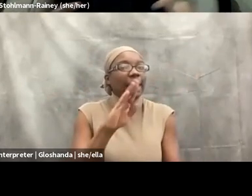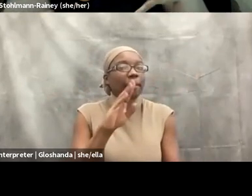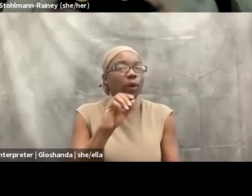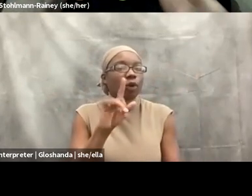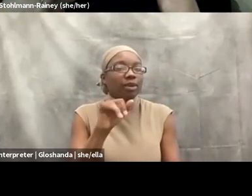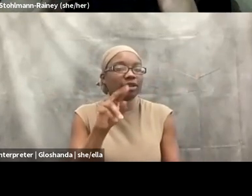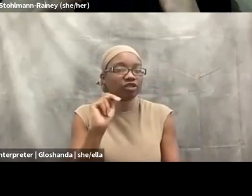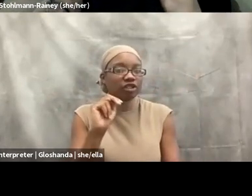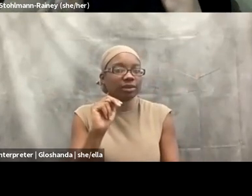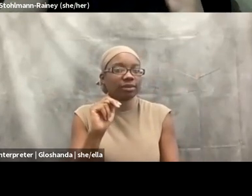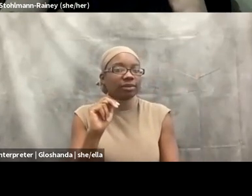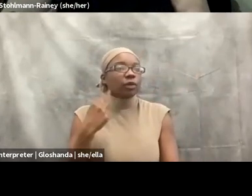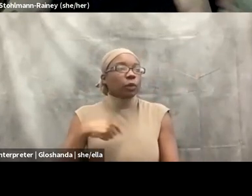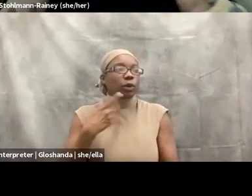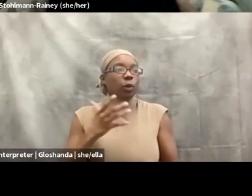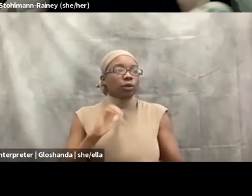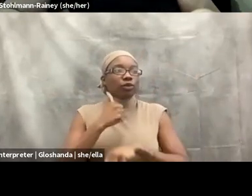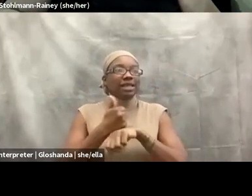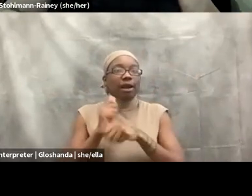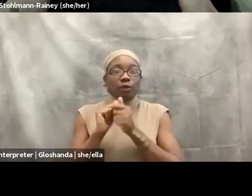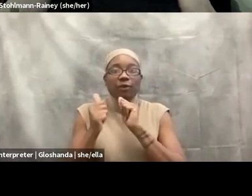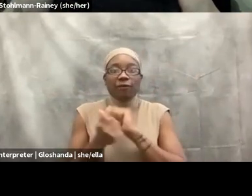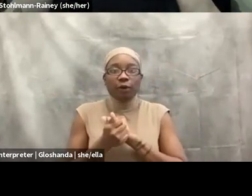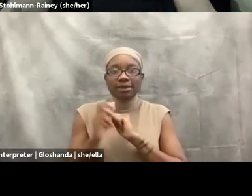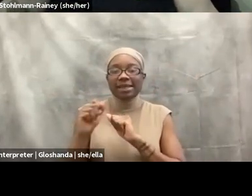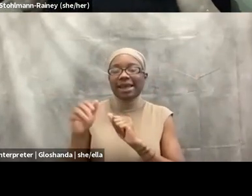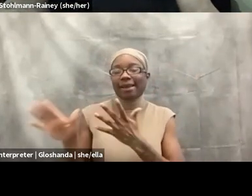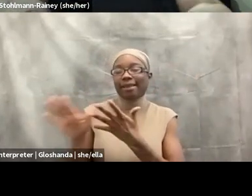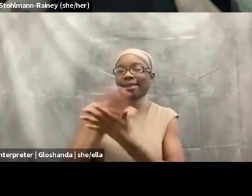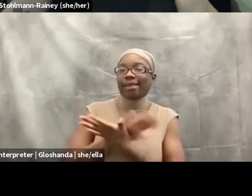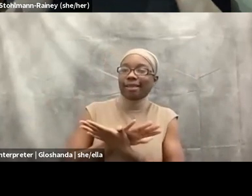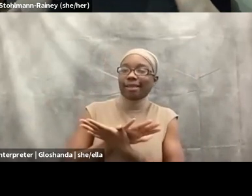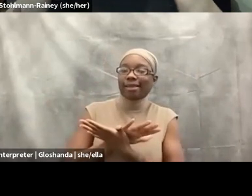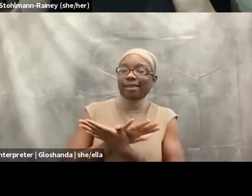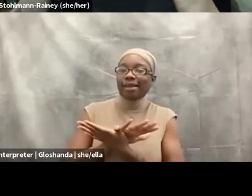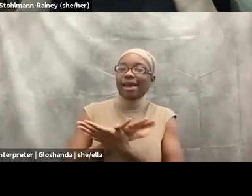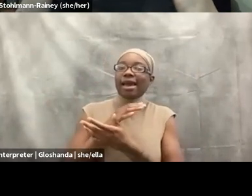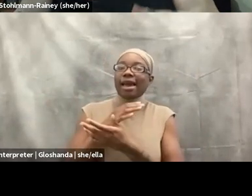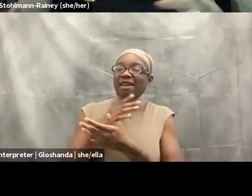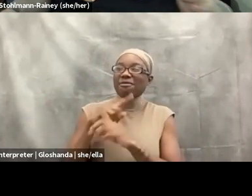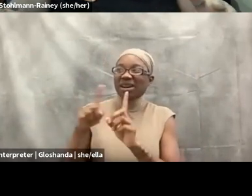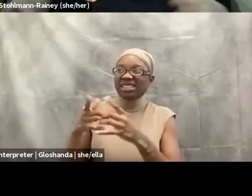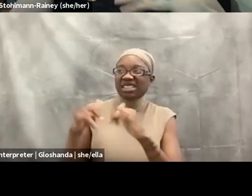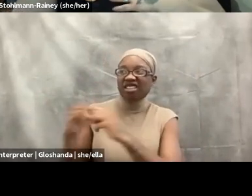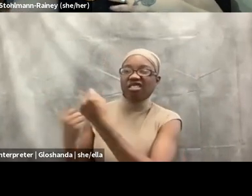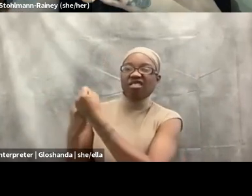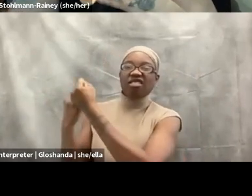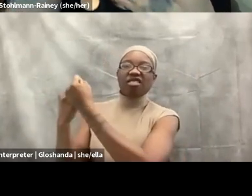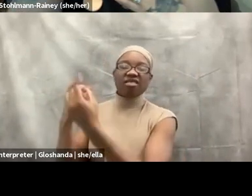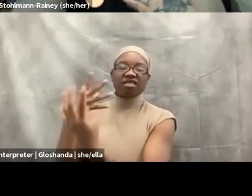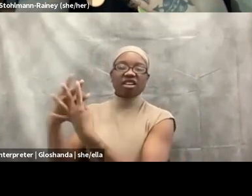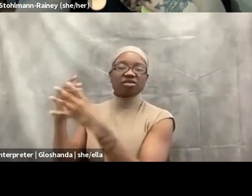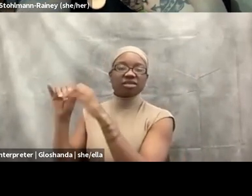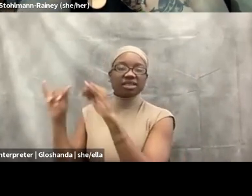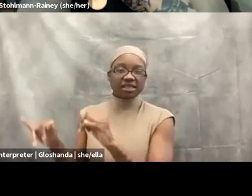putting reforms in place that just sort of smooth over, um, and, and reinforce the carceral system. Um, so